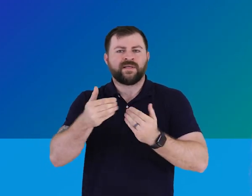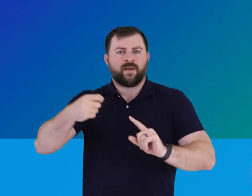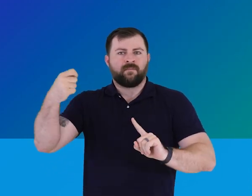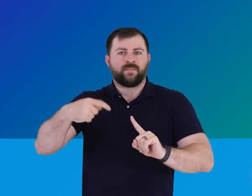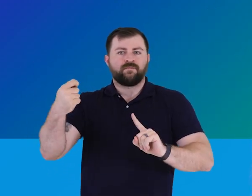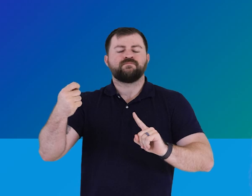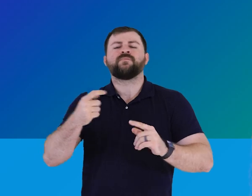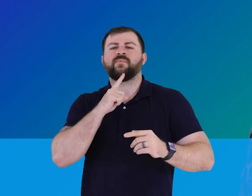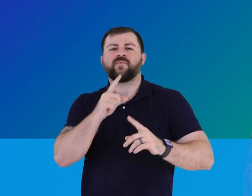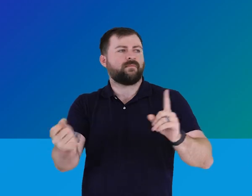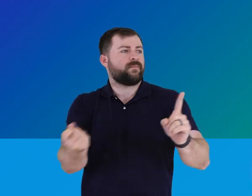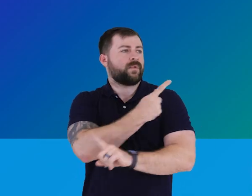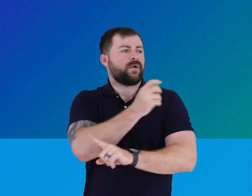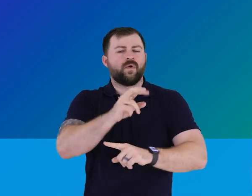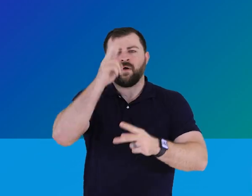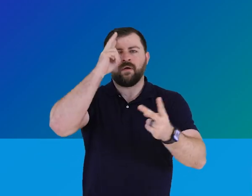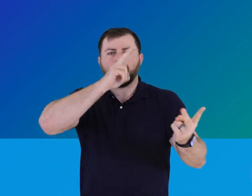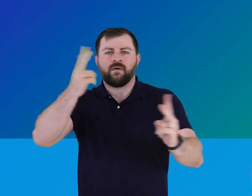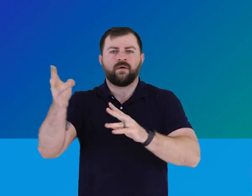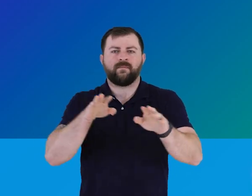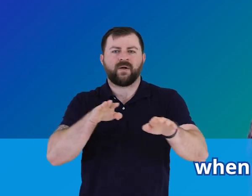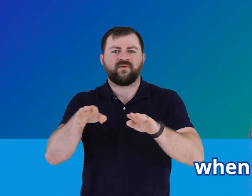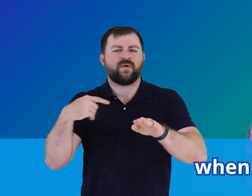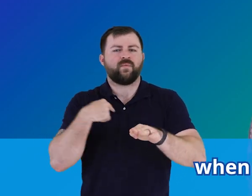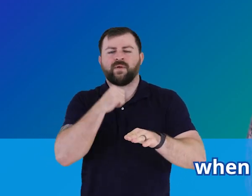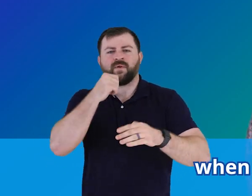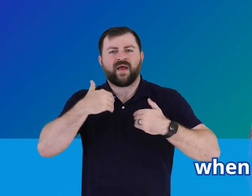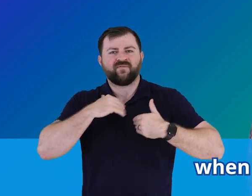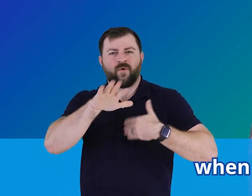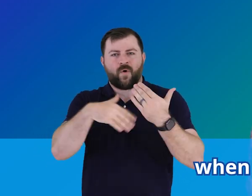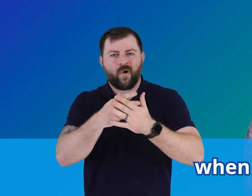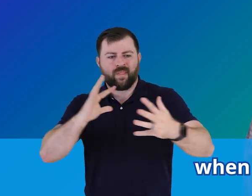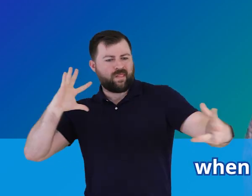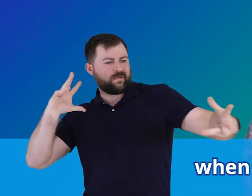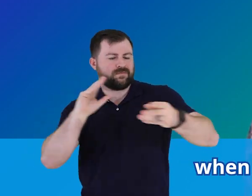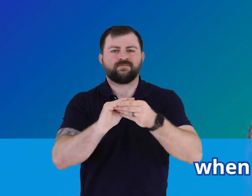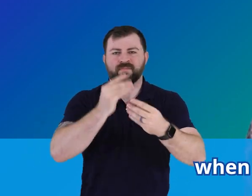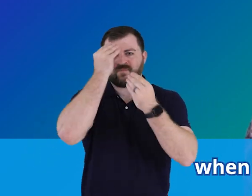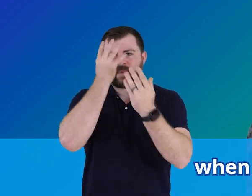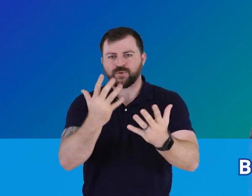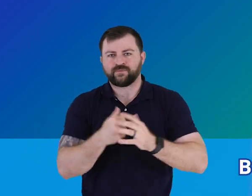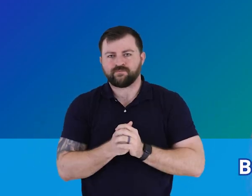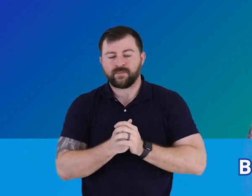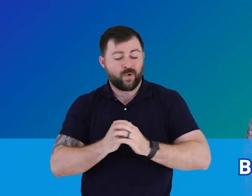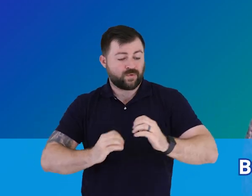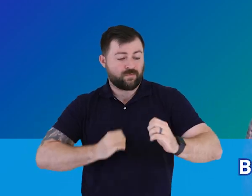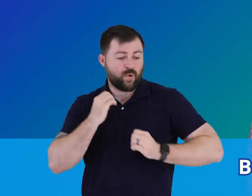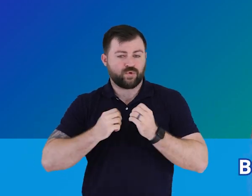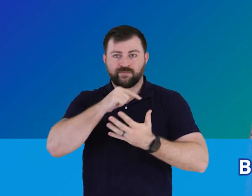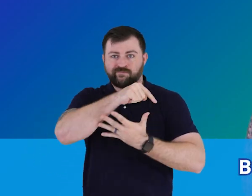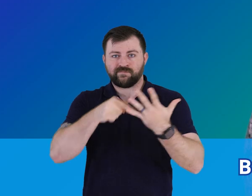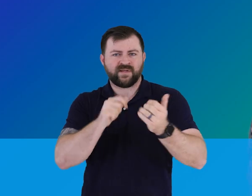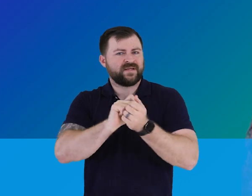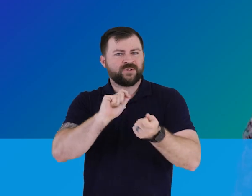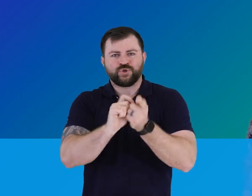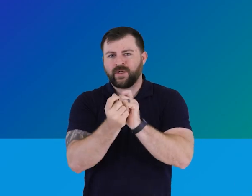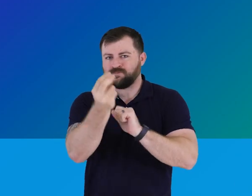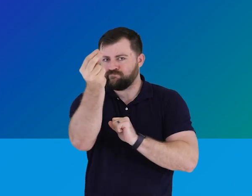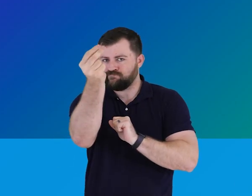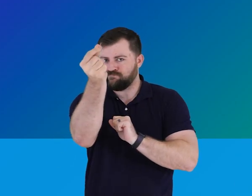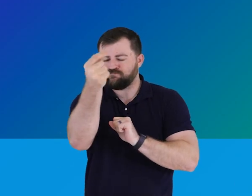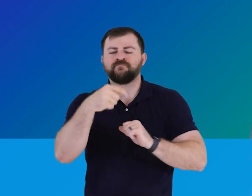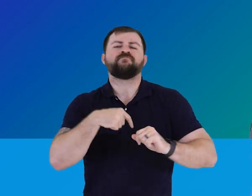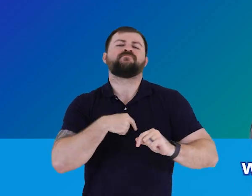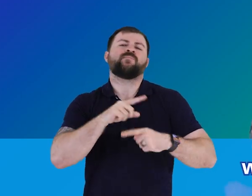triggered by unexpected or misinterpreted behaviors when we don't have all the information. But those emotions can change almost